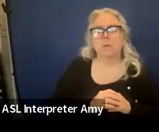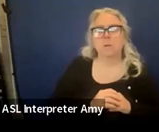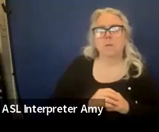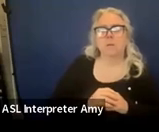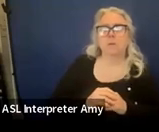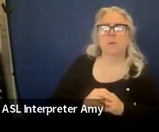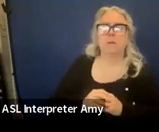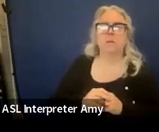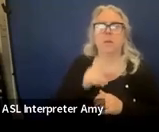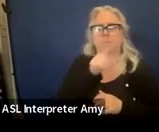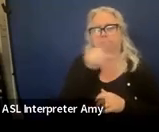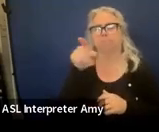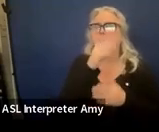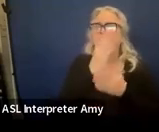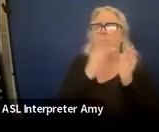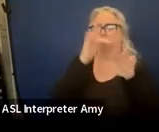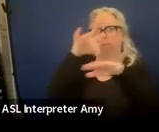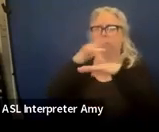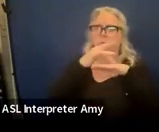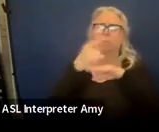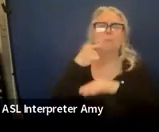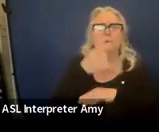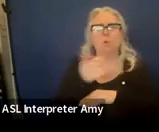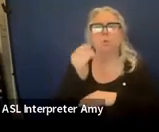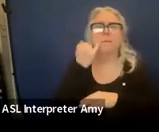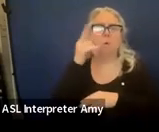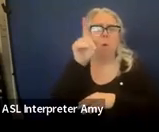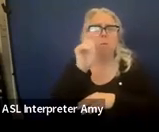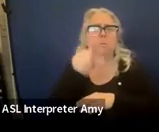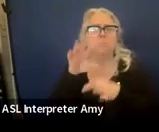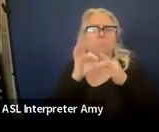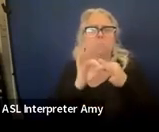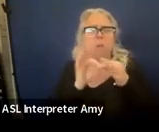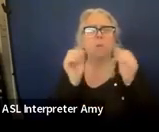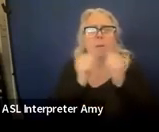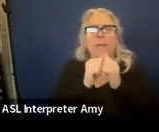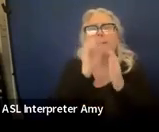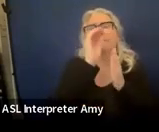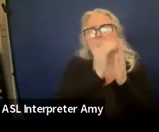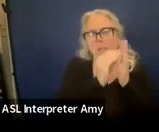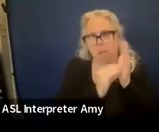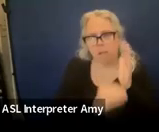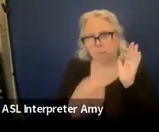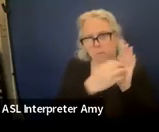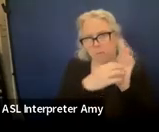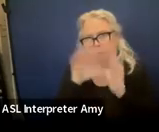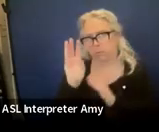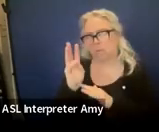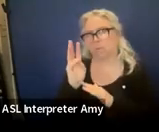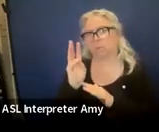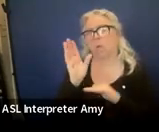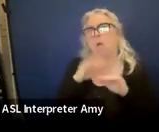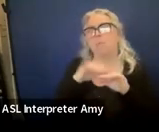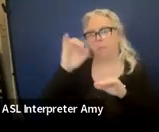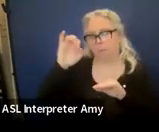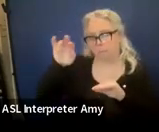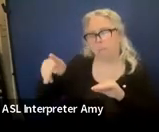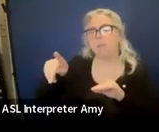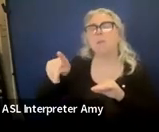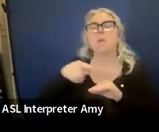And then these are just some resources for you. If you have questions about filling out section six on the IEP,